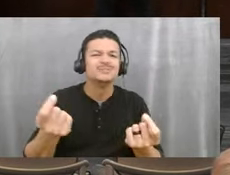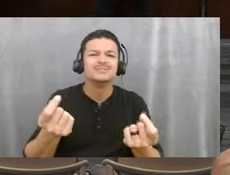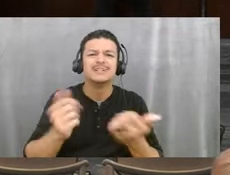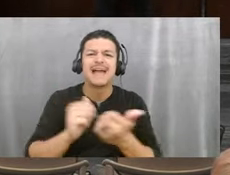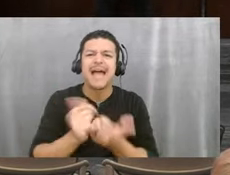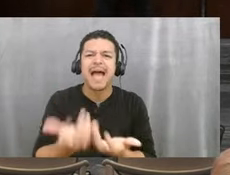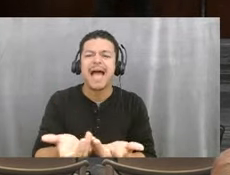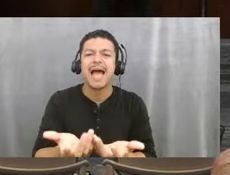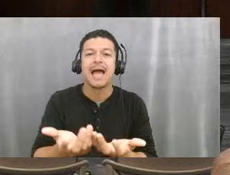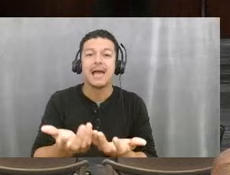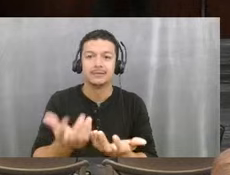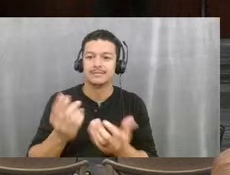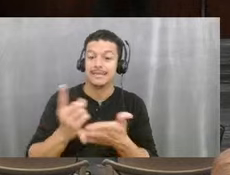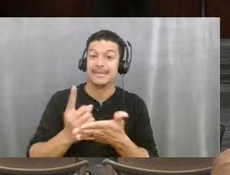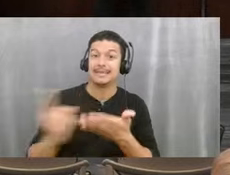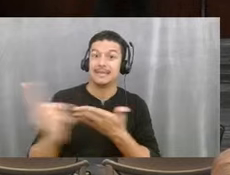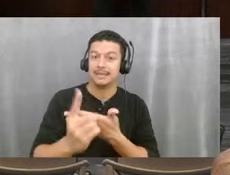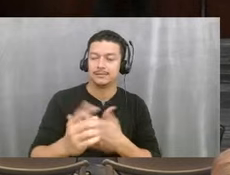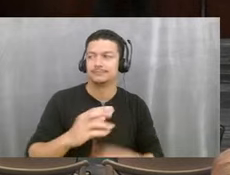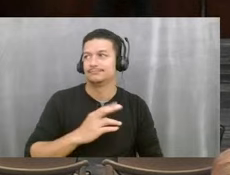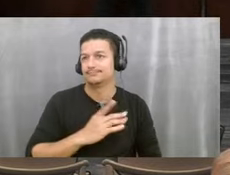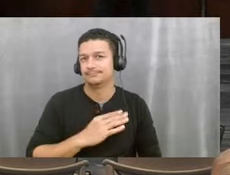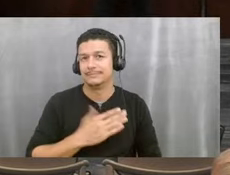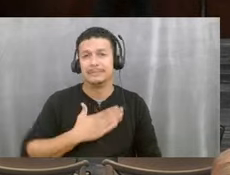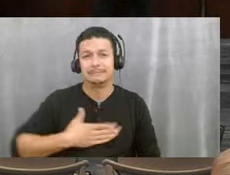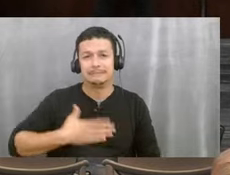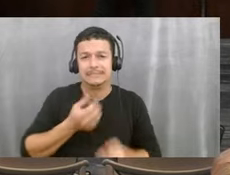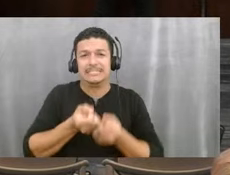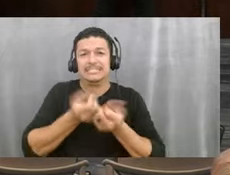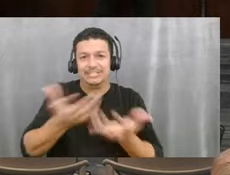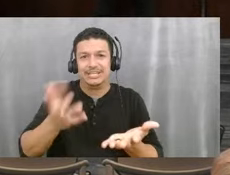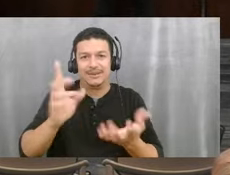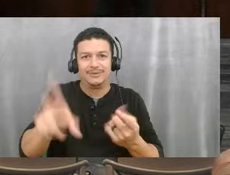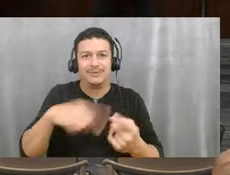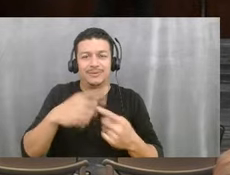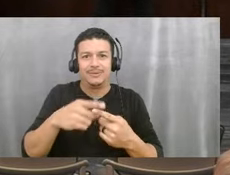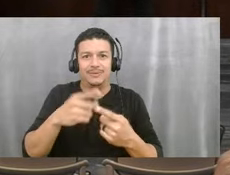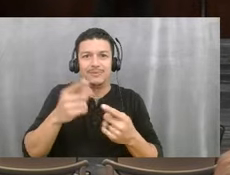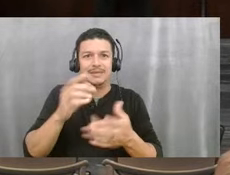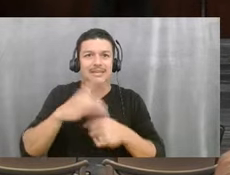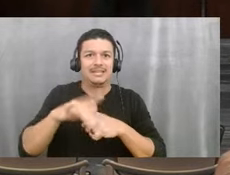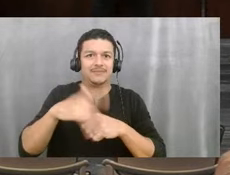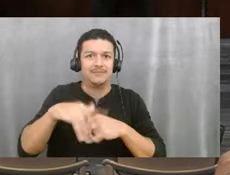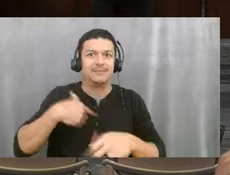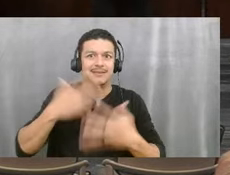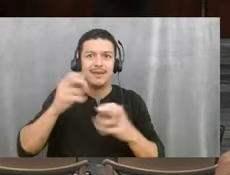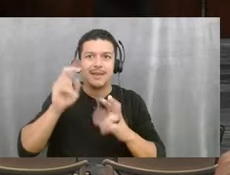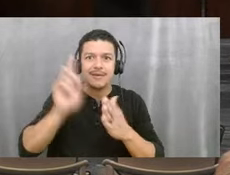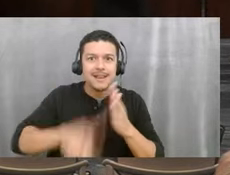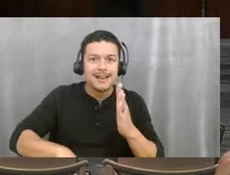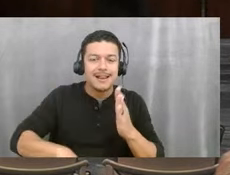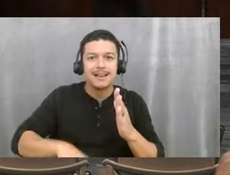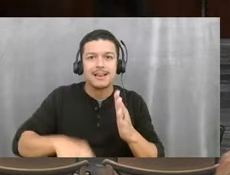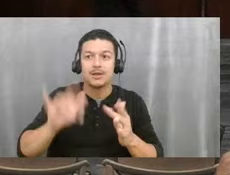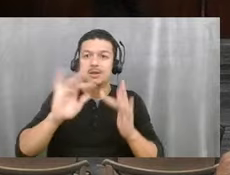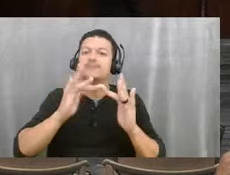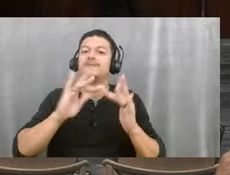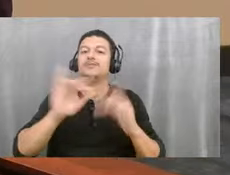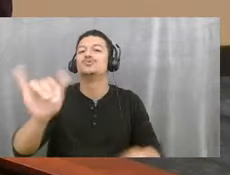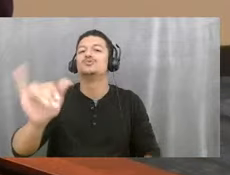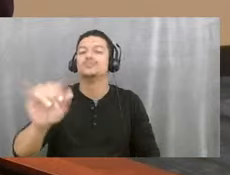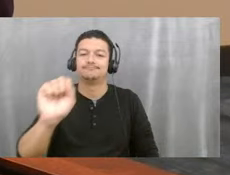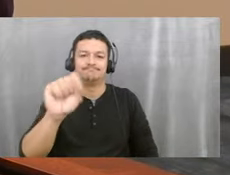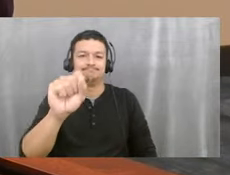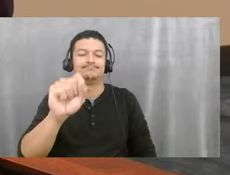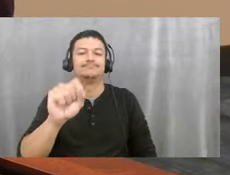here next week. Um, please share it whenever it's available and I'd love to check it out and it's going to be virtual as well. It will be virtual as well. So